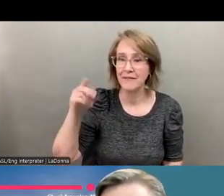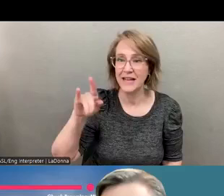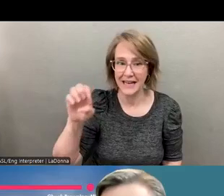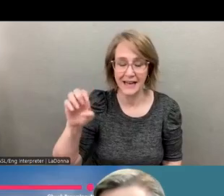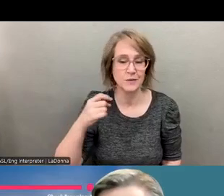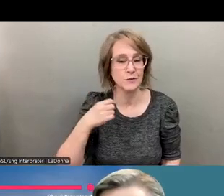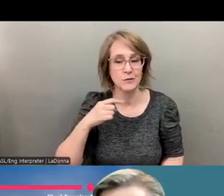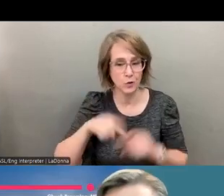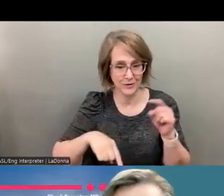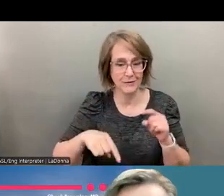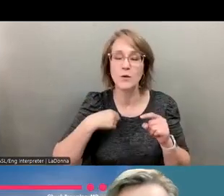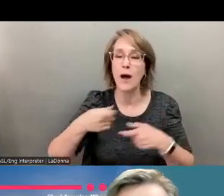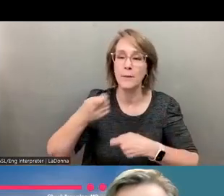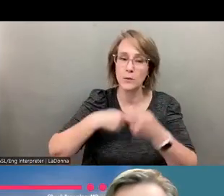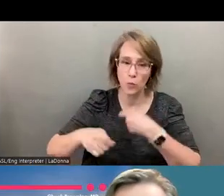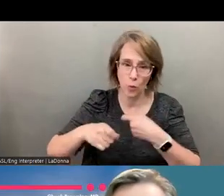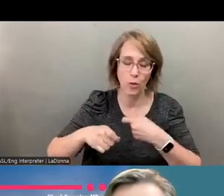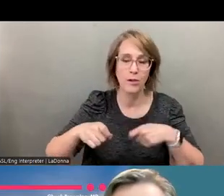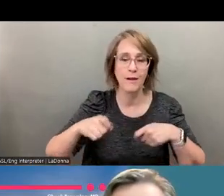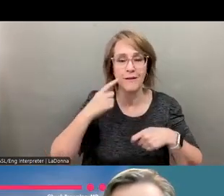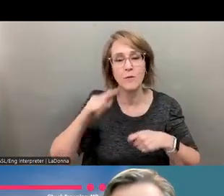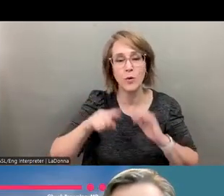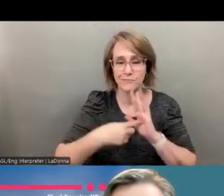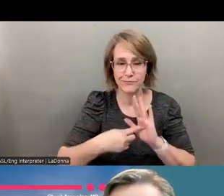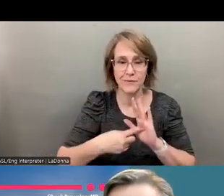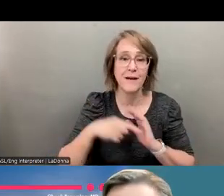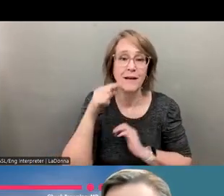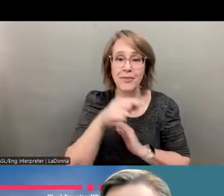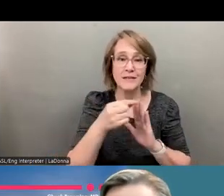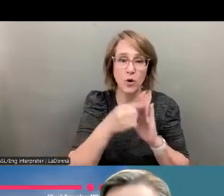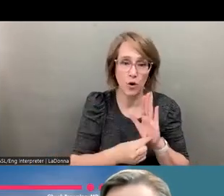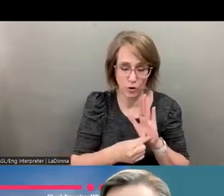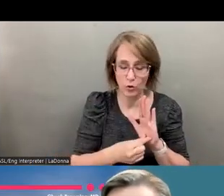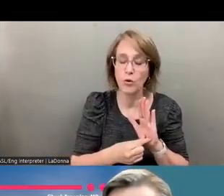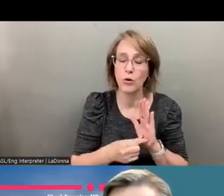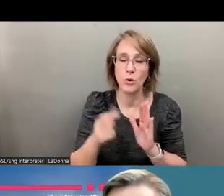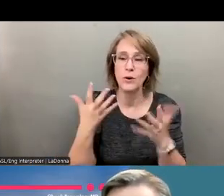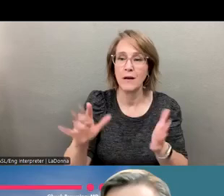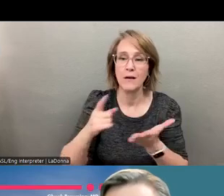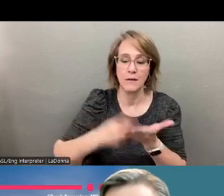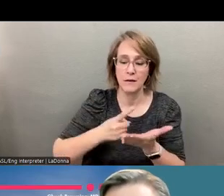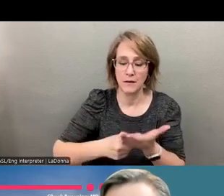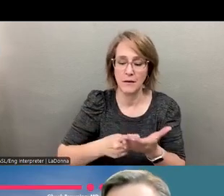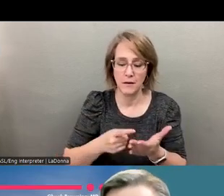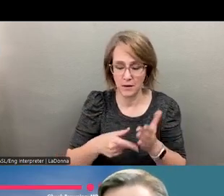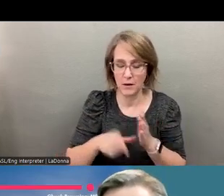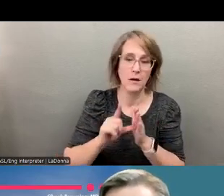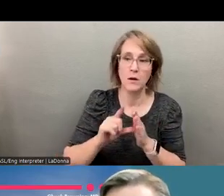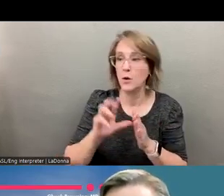role of, of her part, uh, in this discussion, uh, in this article, uh, know, we covered this, uh, it's kind of a re